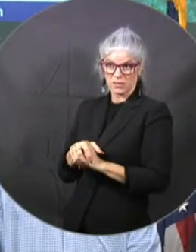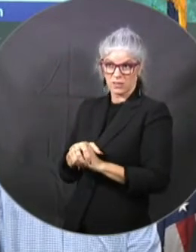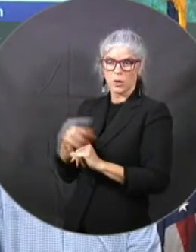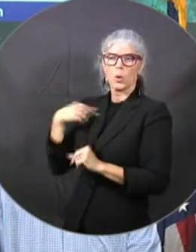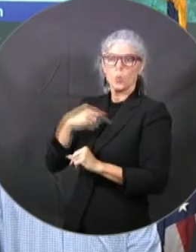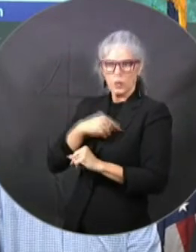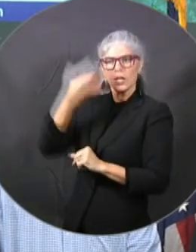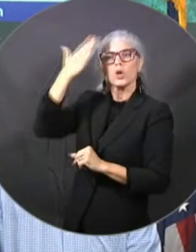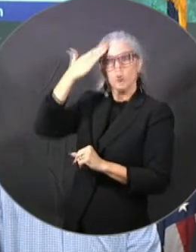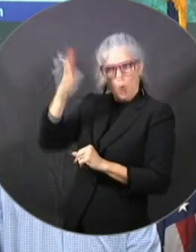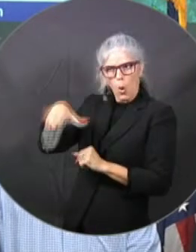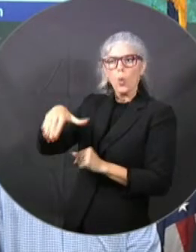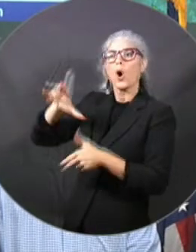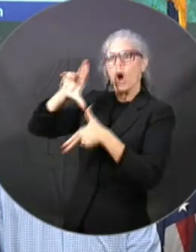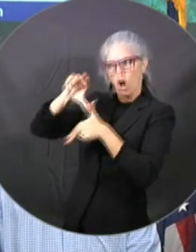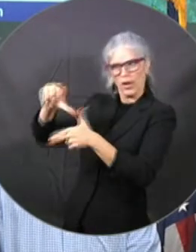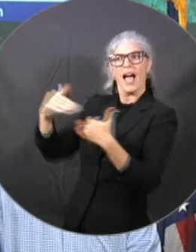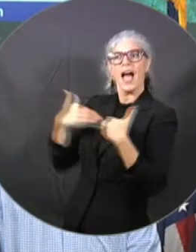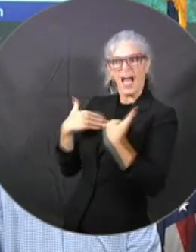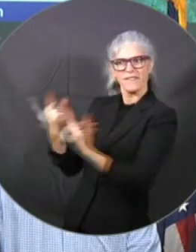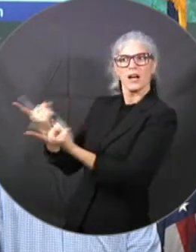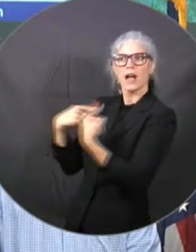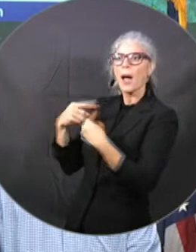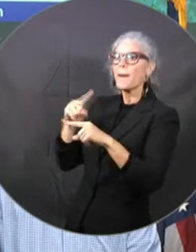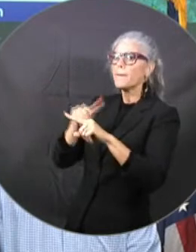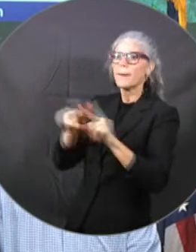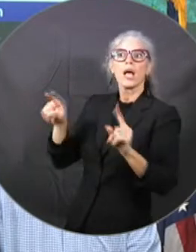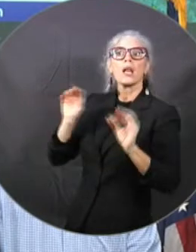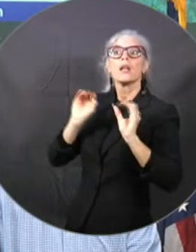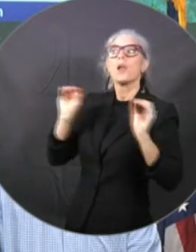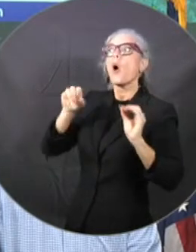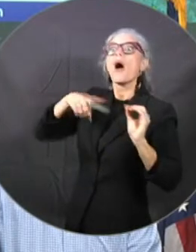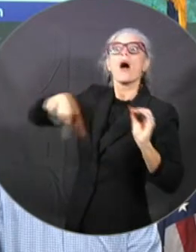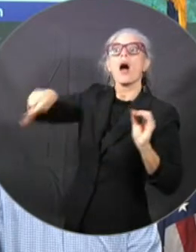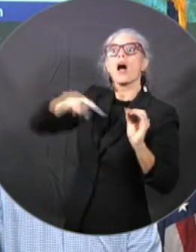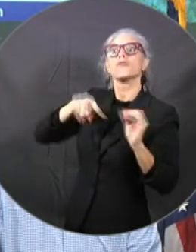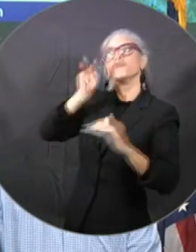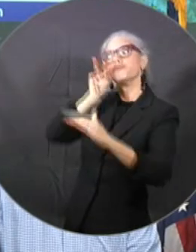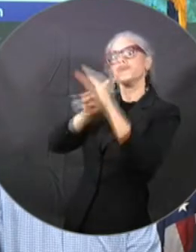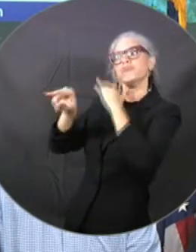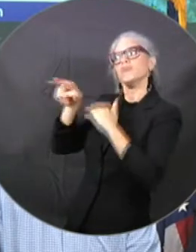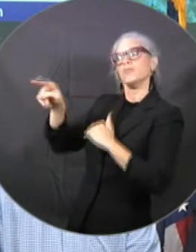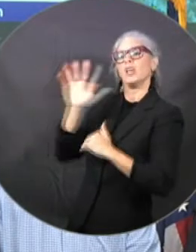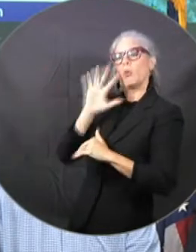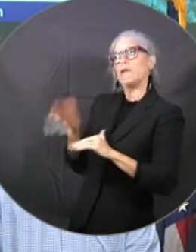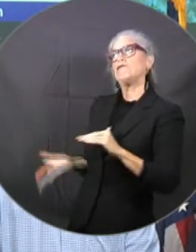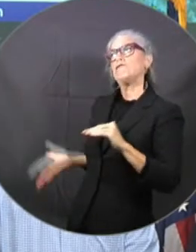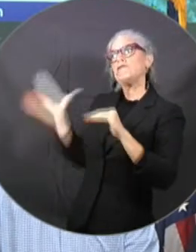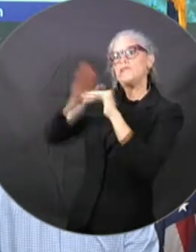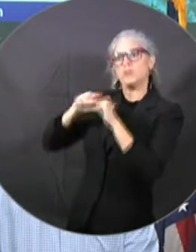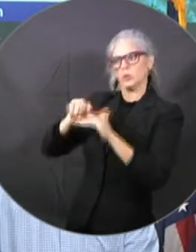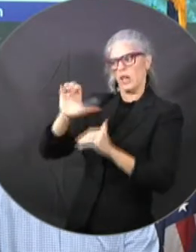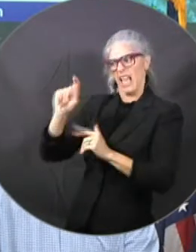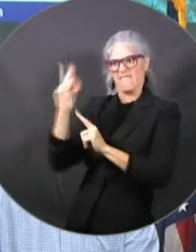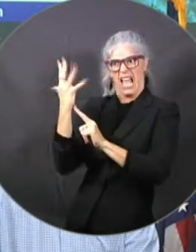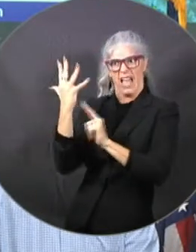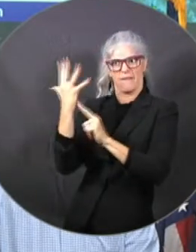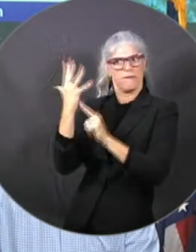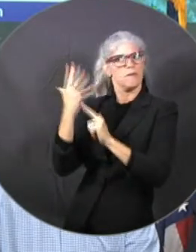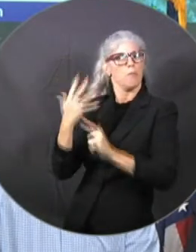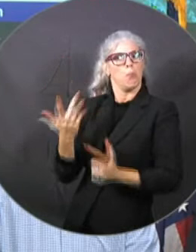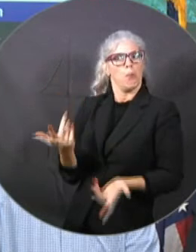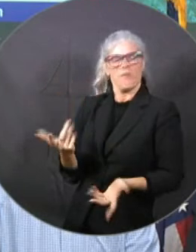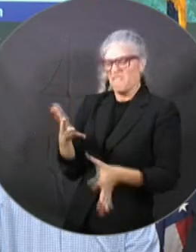Category 5 storm. I mean, that just was not what people were saying. And then it intensified, and that it delivered a major, major